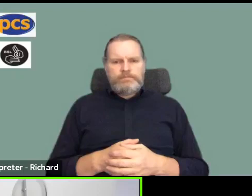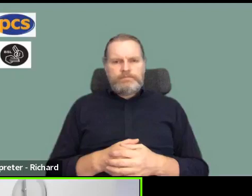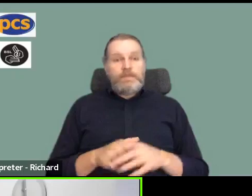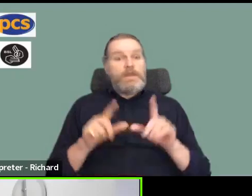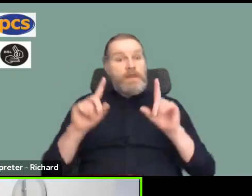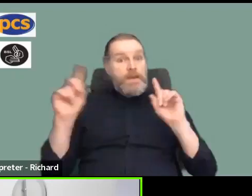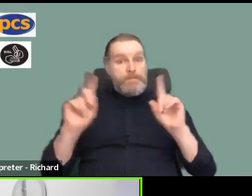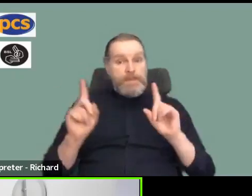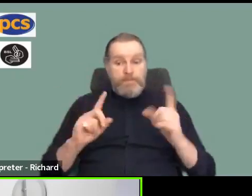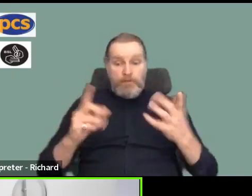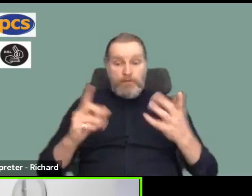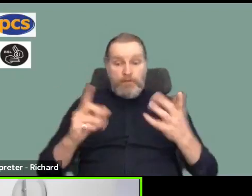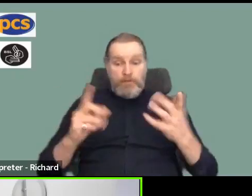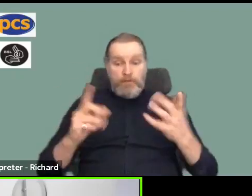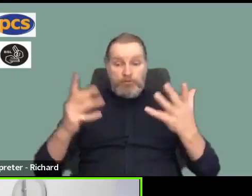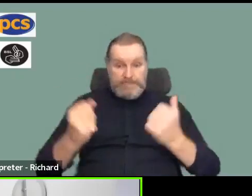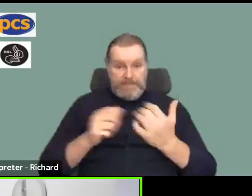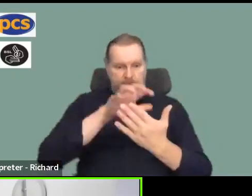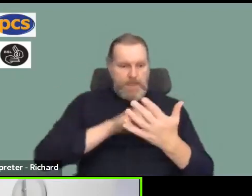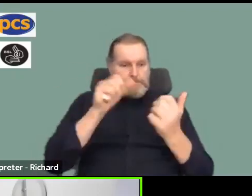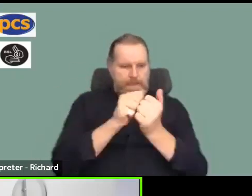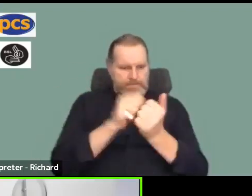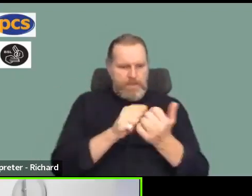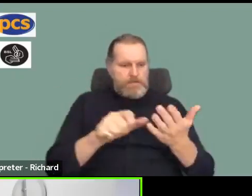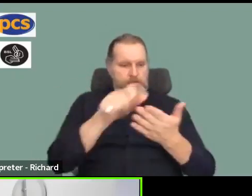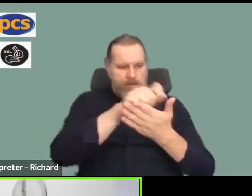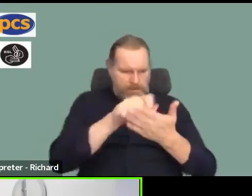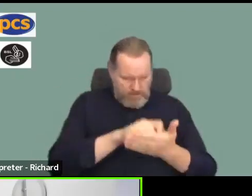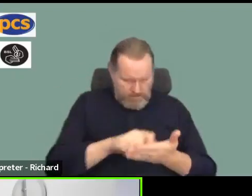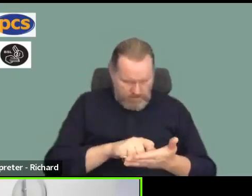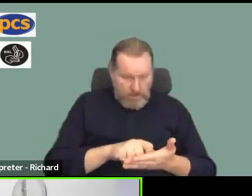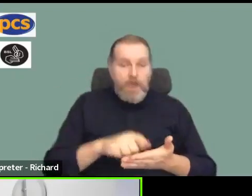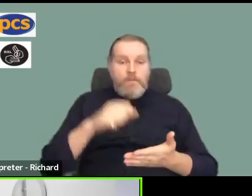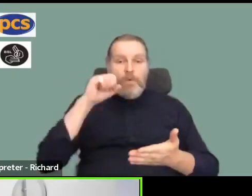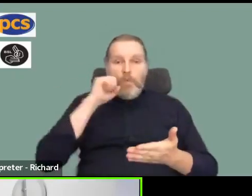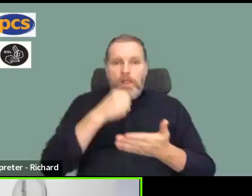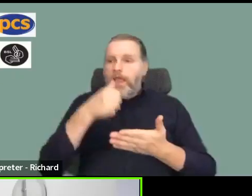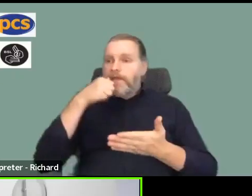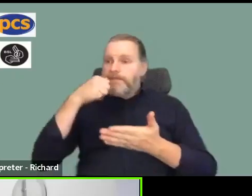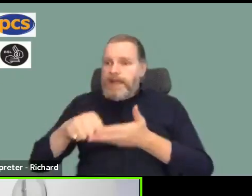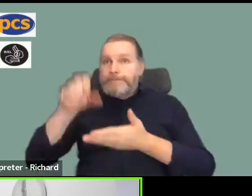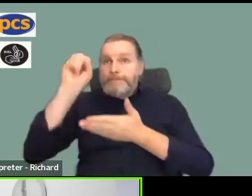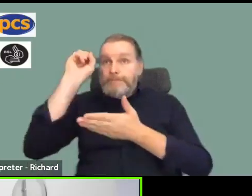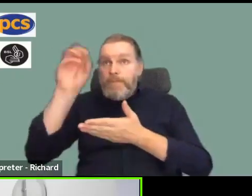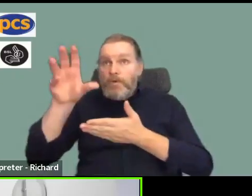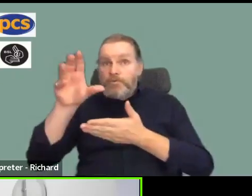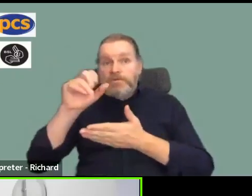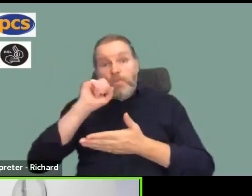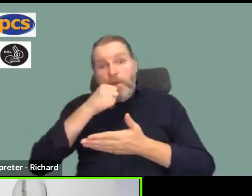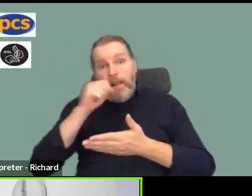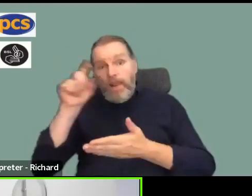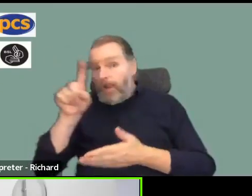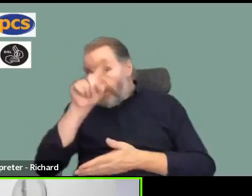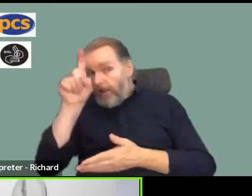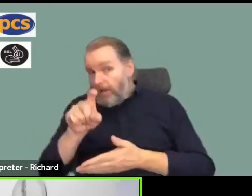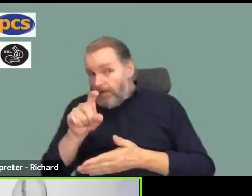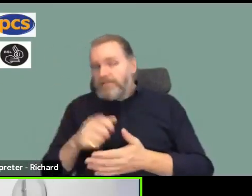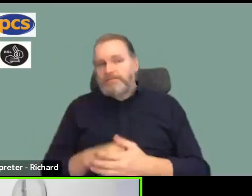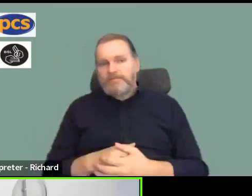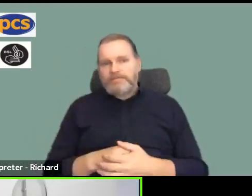My branch is actively updating members' information. And just as a side, a couple of meetings I've done just recently,